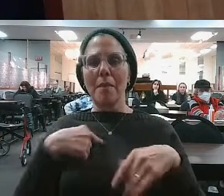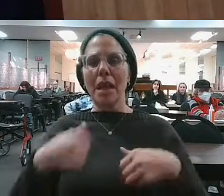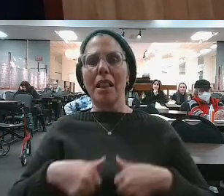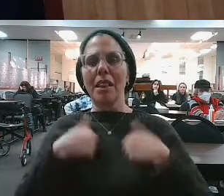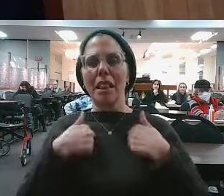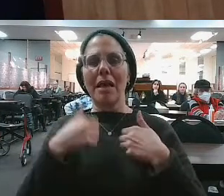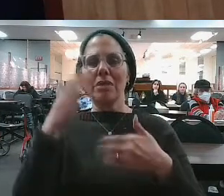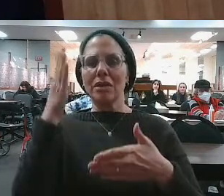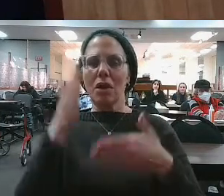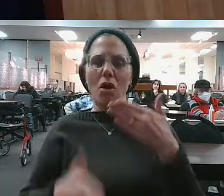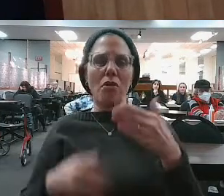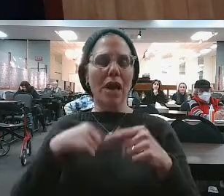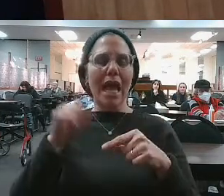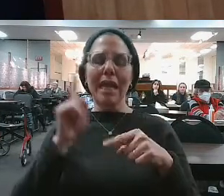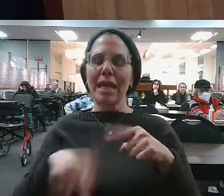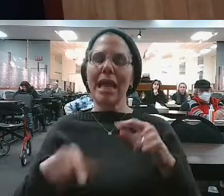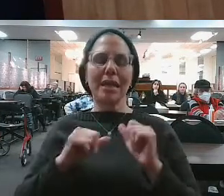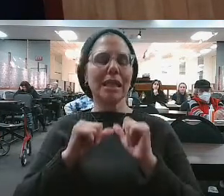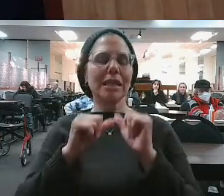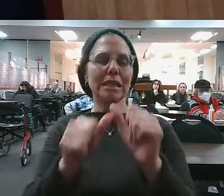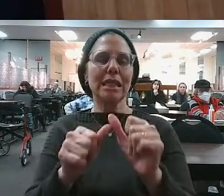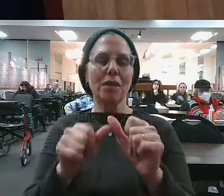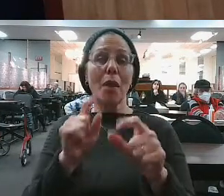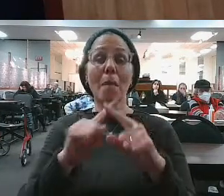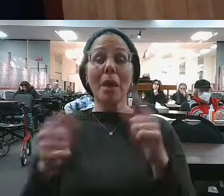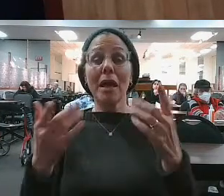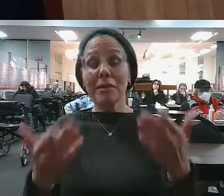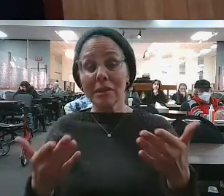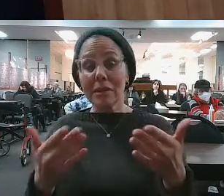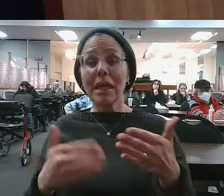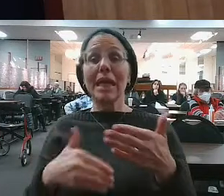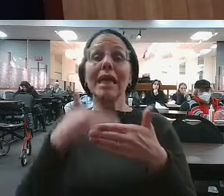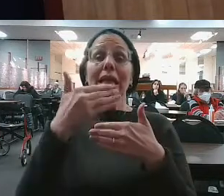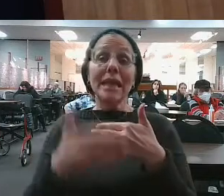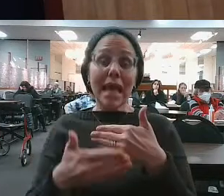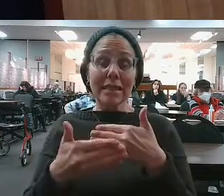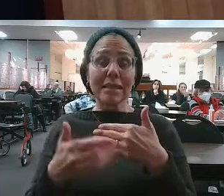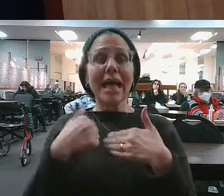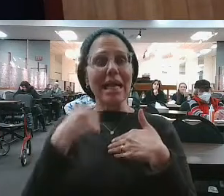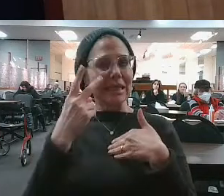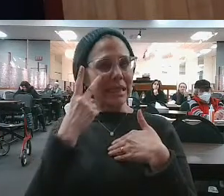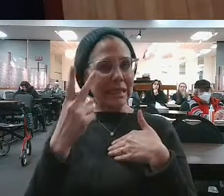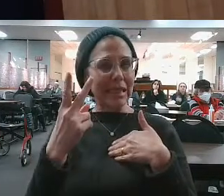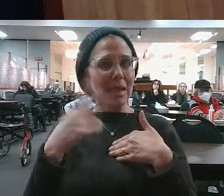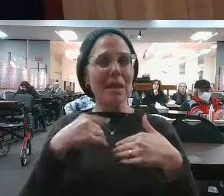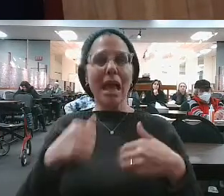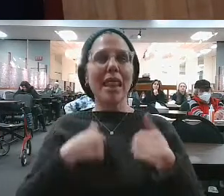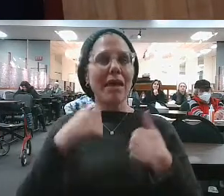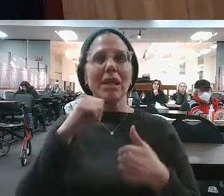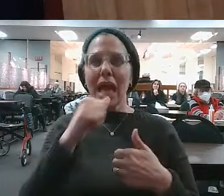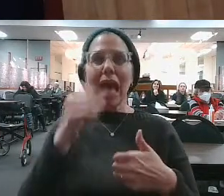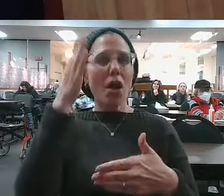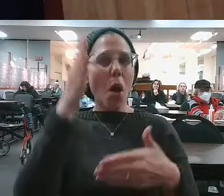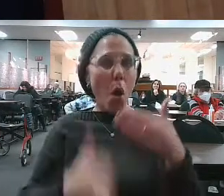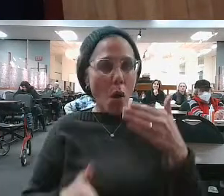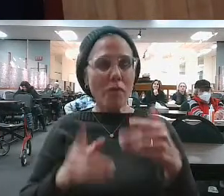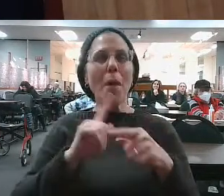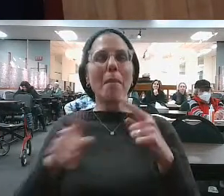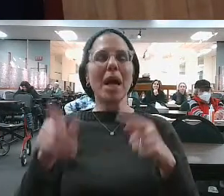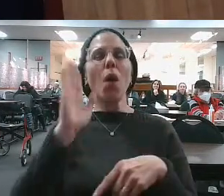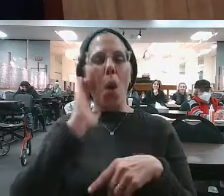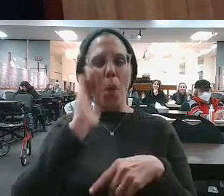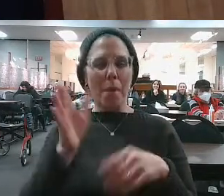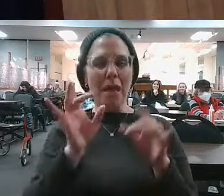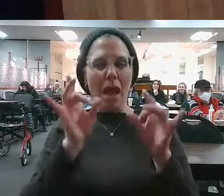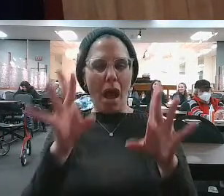My life is over. I'm not going to be able to go on. And then the next stage is, okay, my life is not over, but it's going to be terrible. And